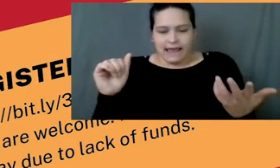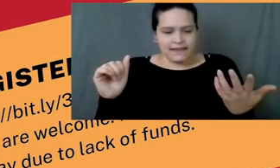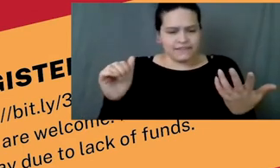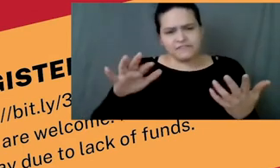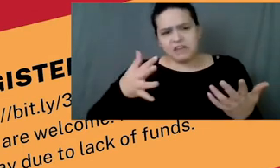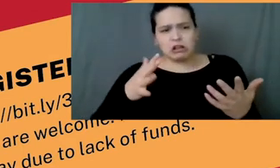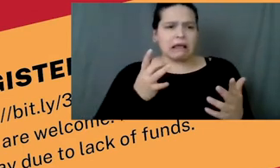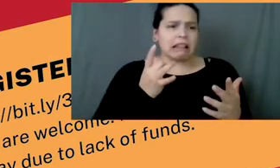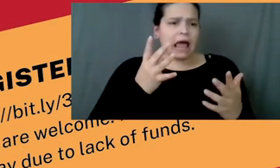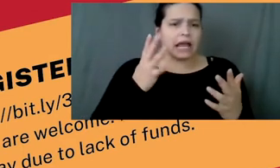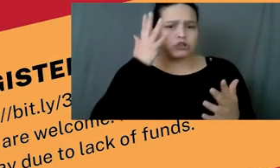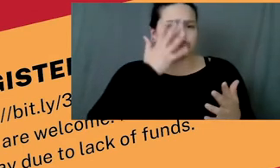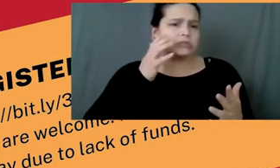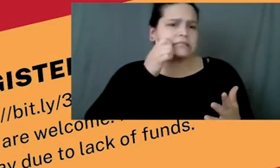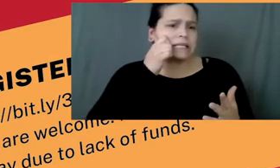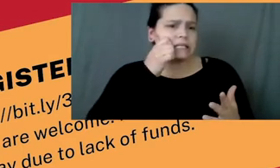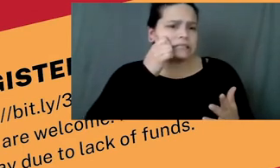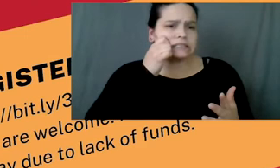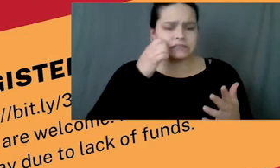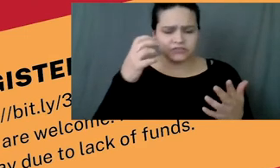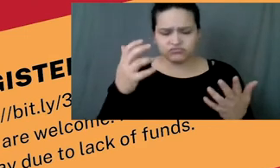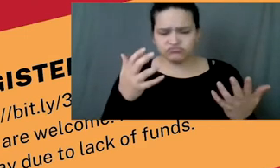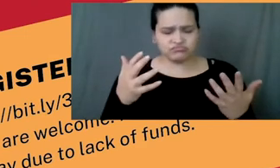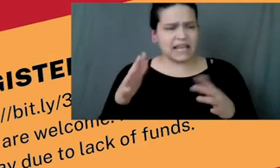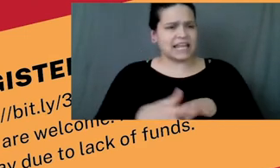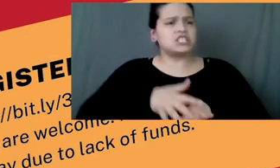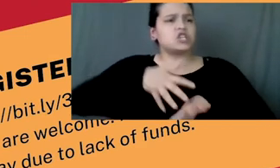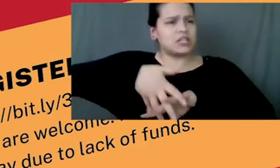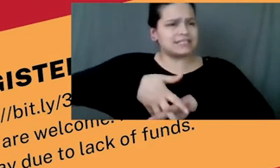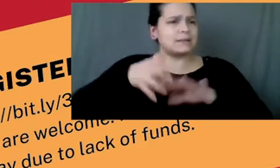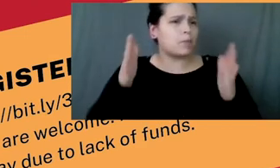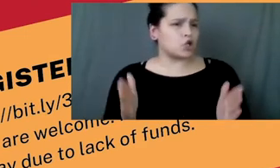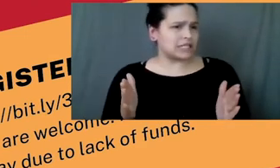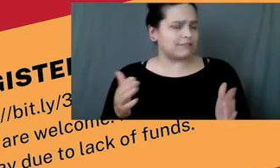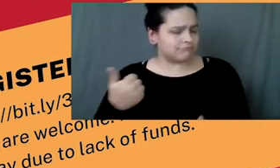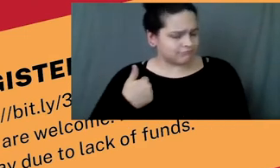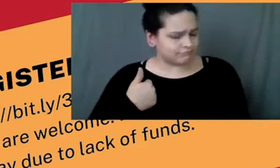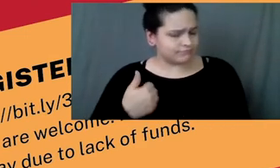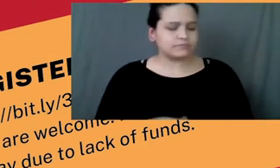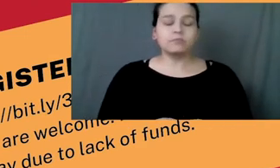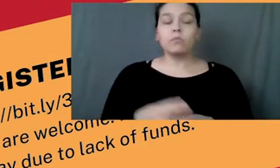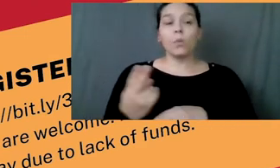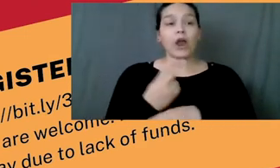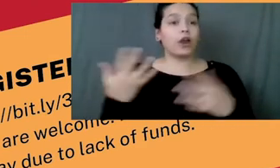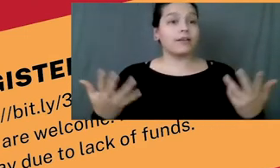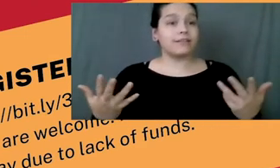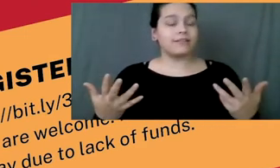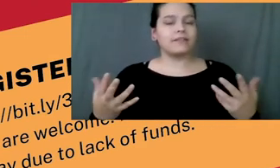light skinned indigenous person wearing a